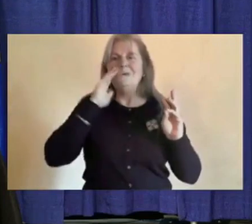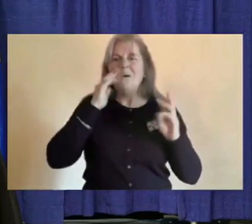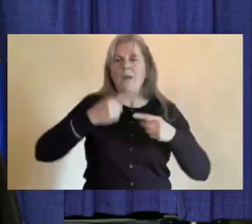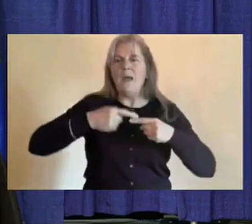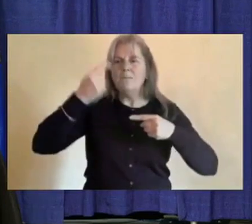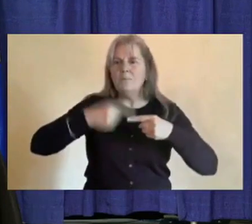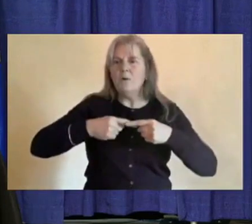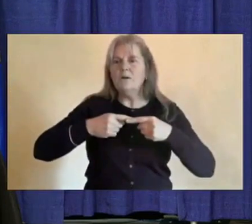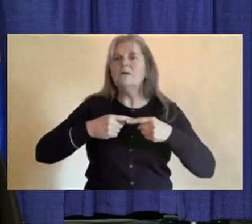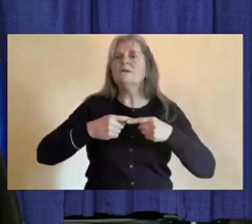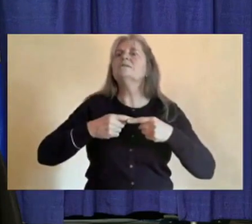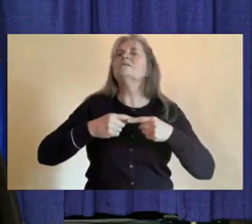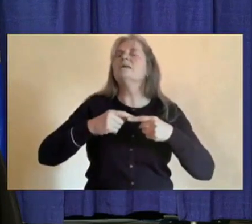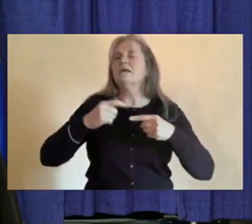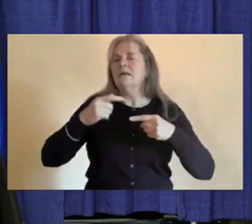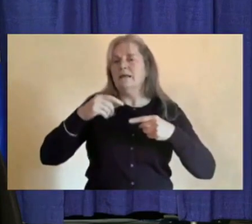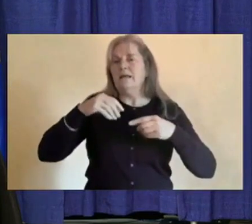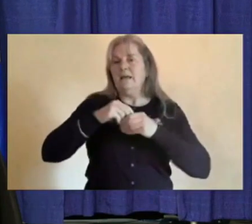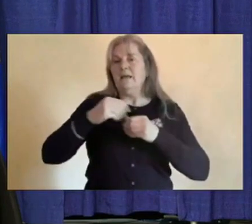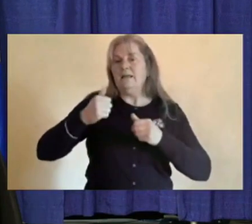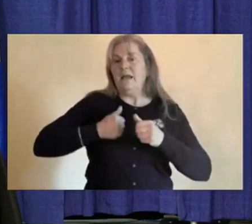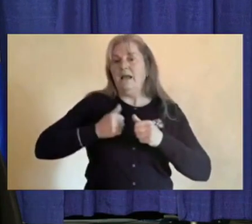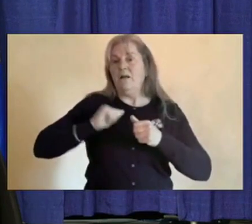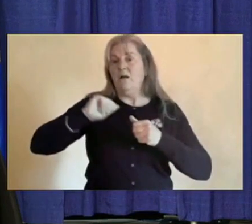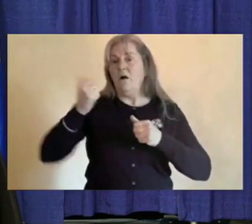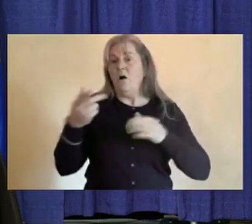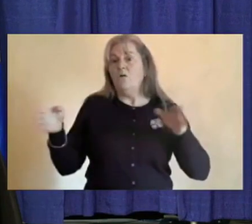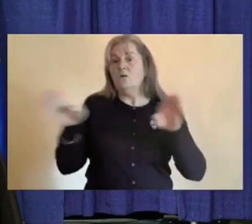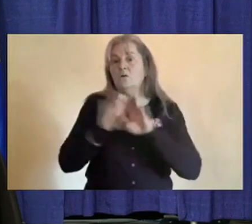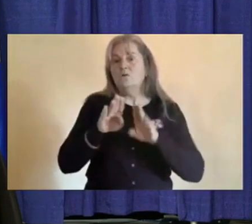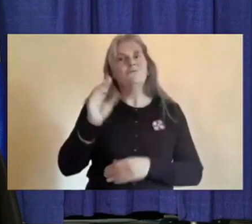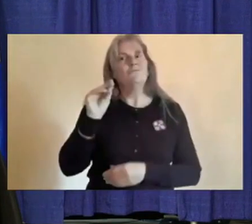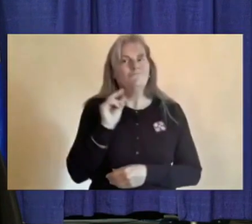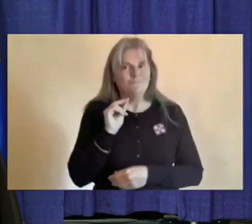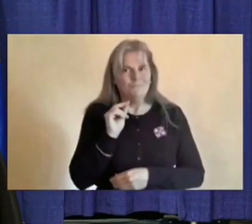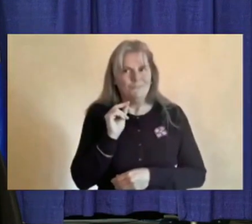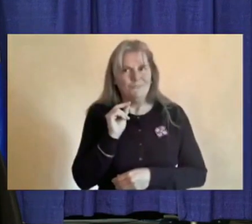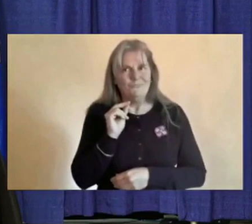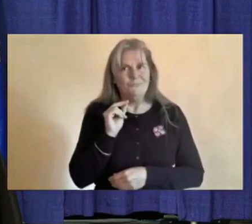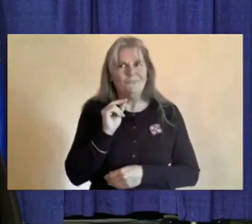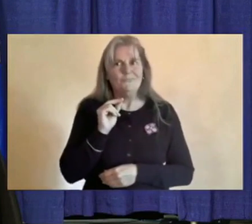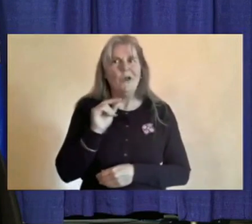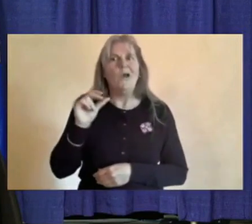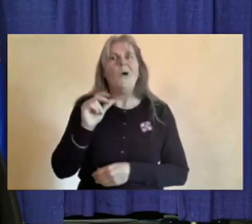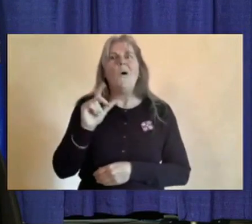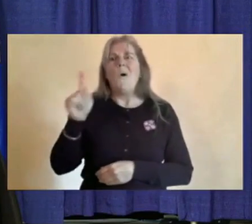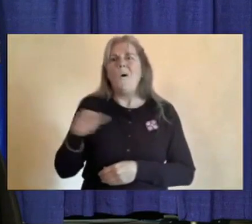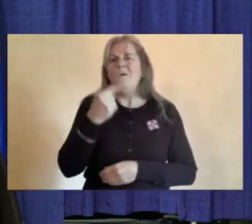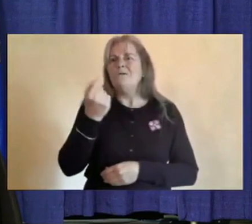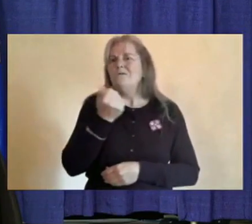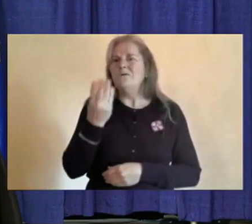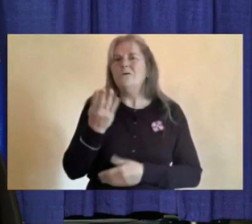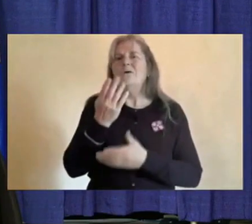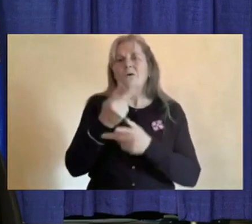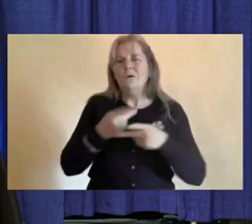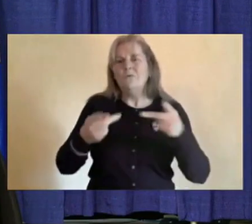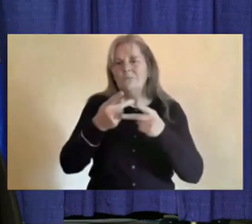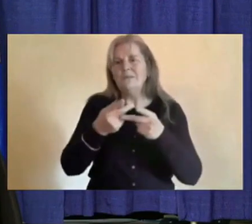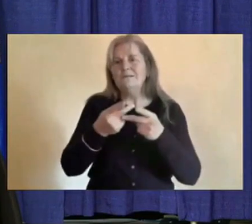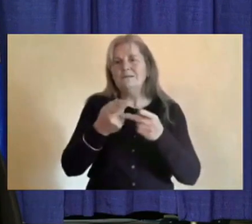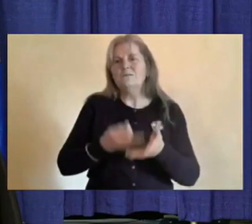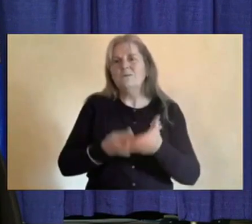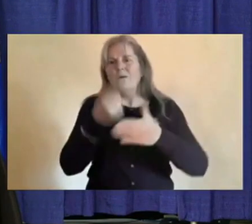only a few jurisdictions including ourselves are requiring self-isolation when arriving from another province or territory